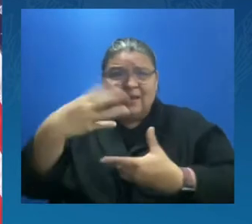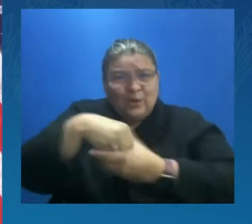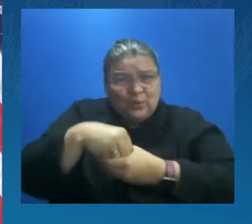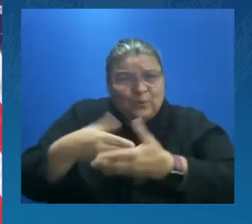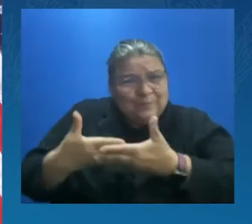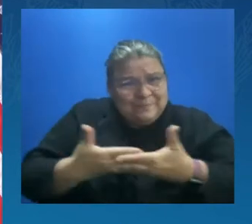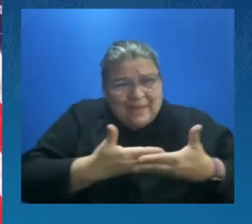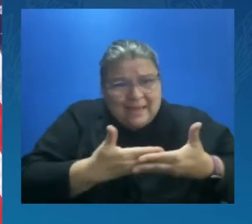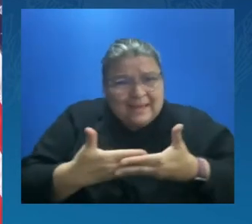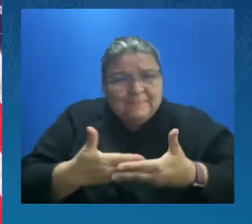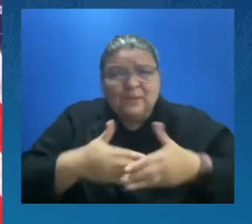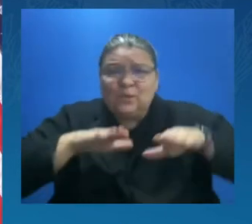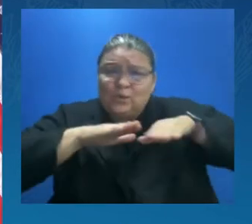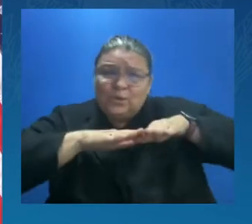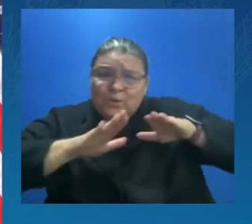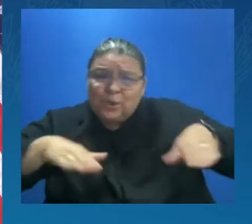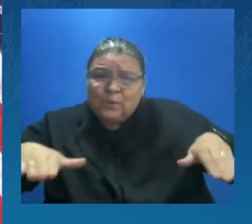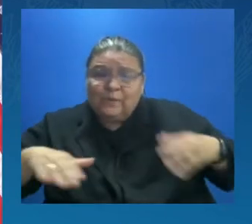children from one family.